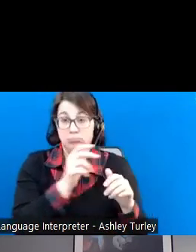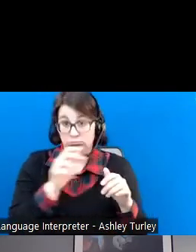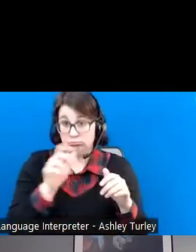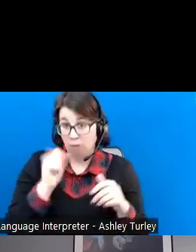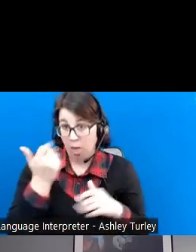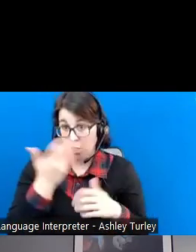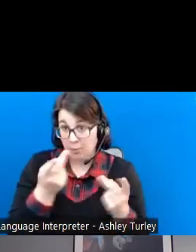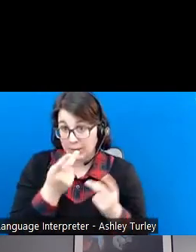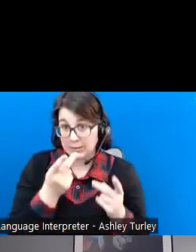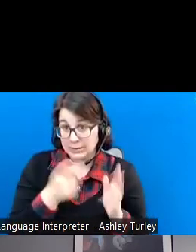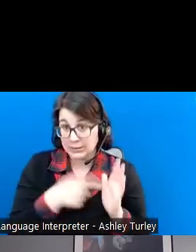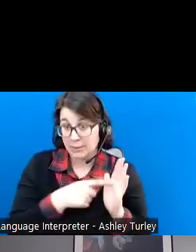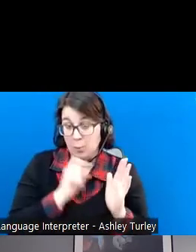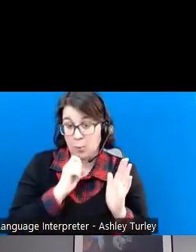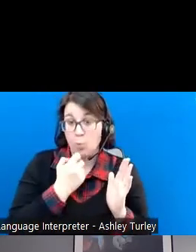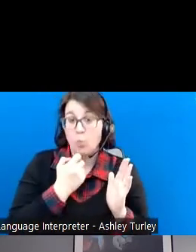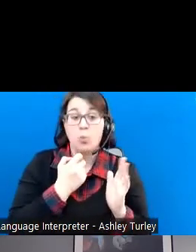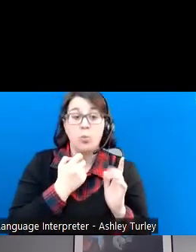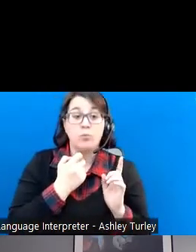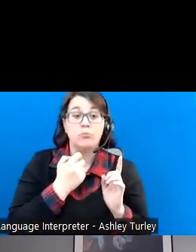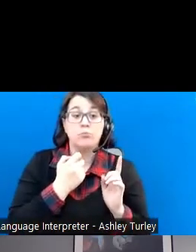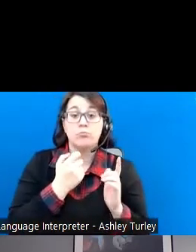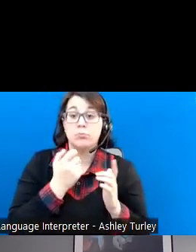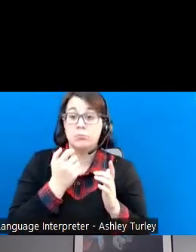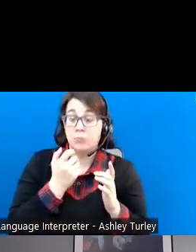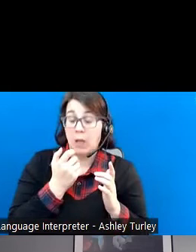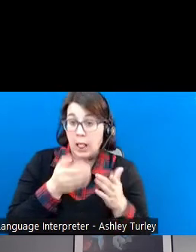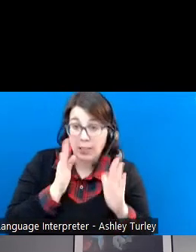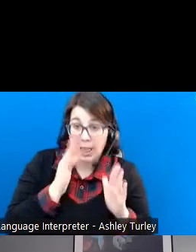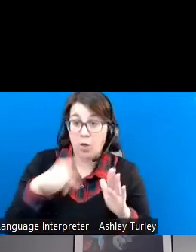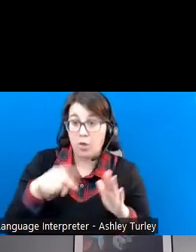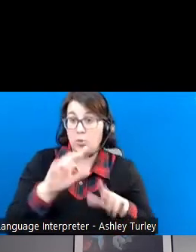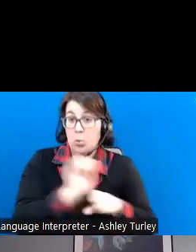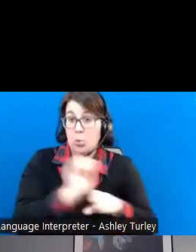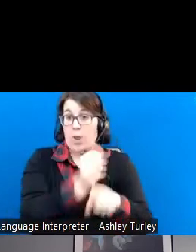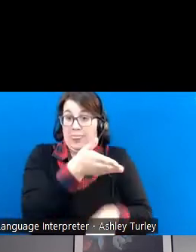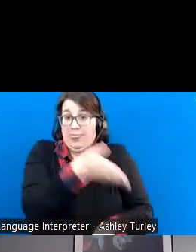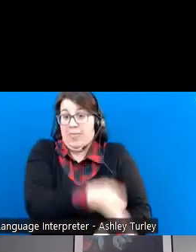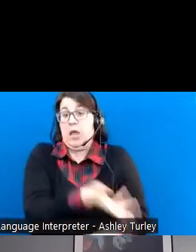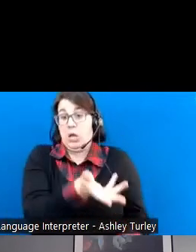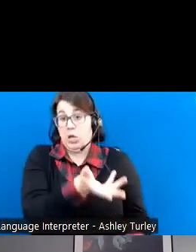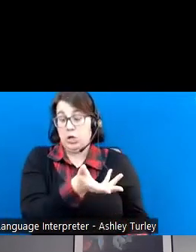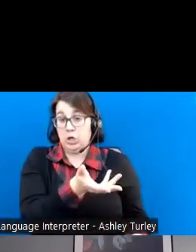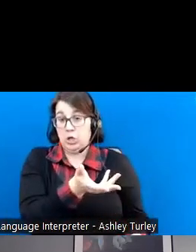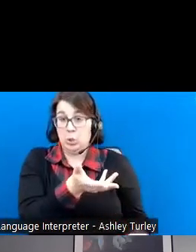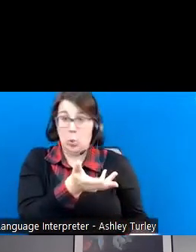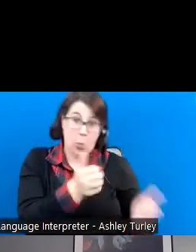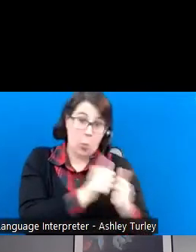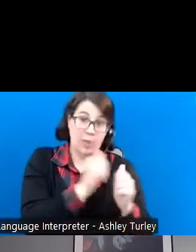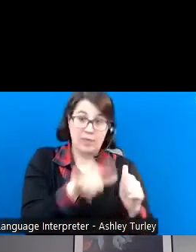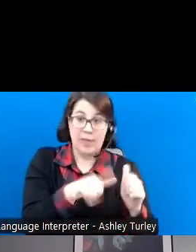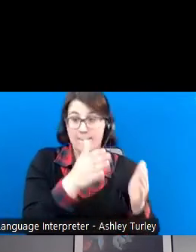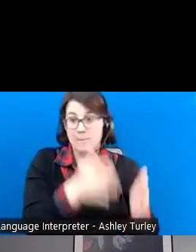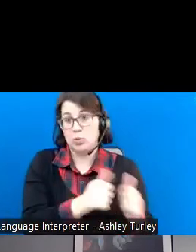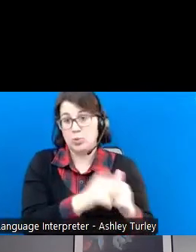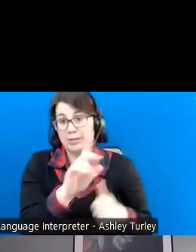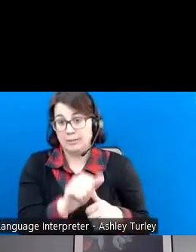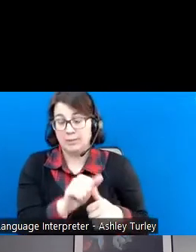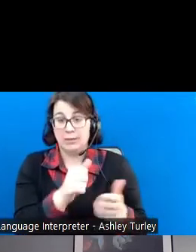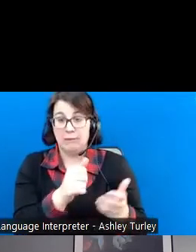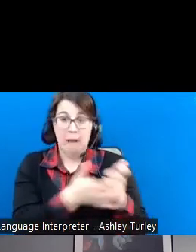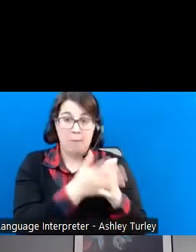will allow us to do some of the work there right on the site with the person with disability, why they can make